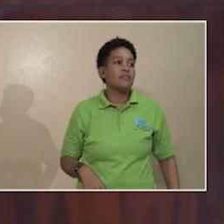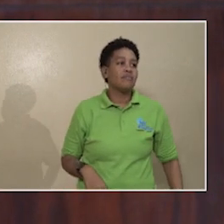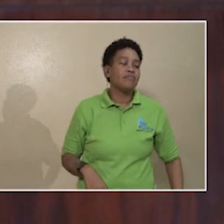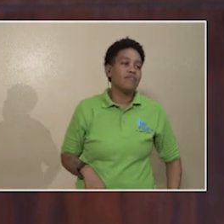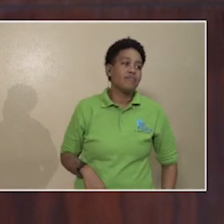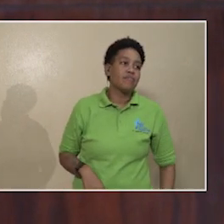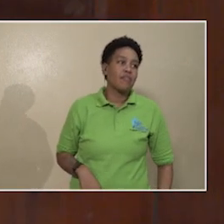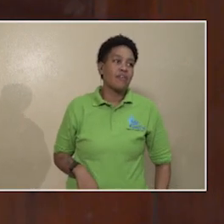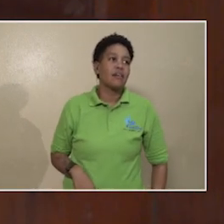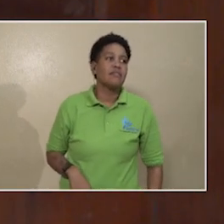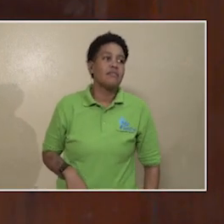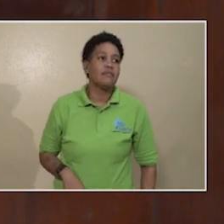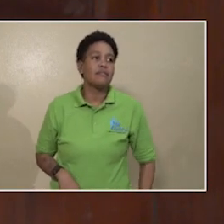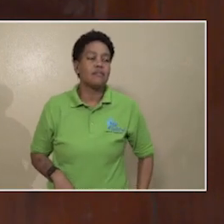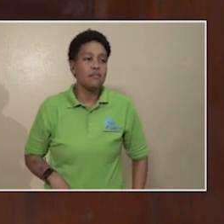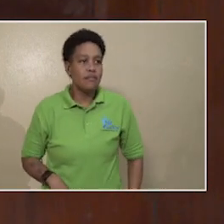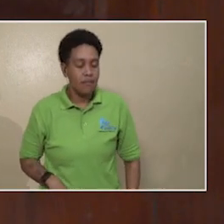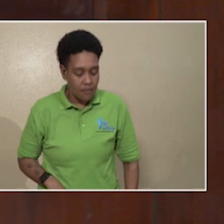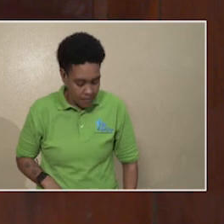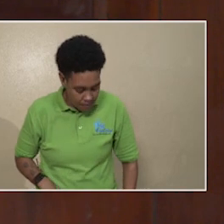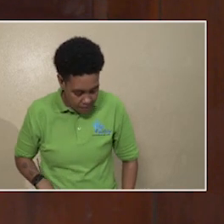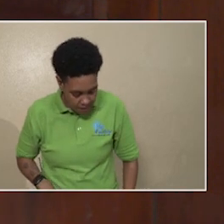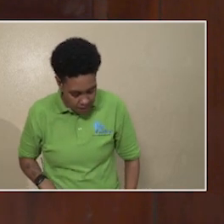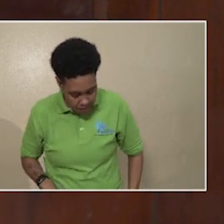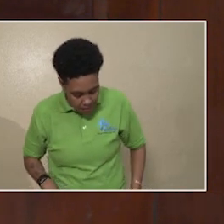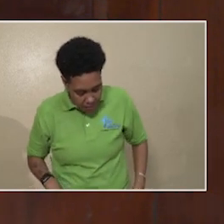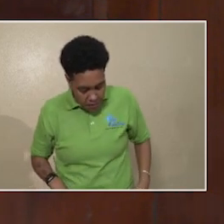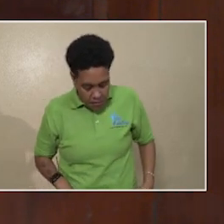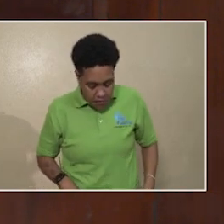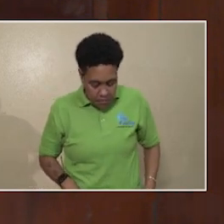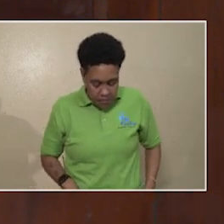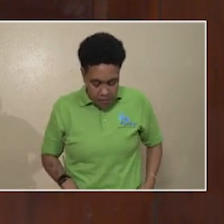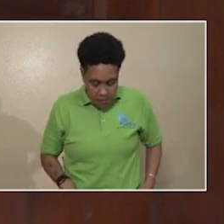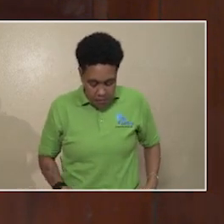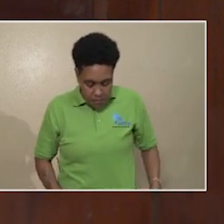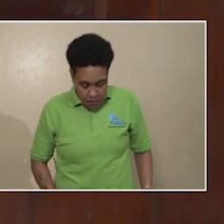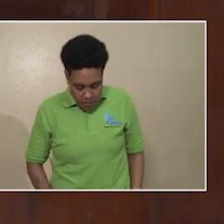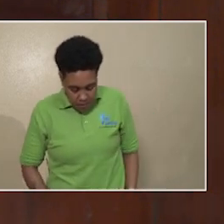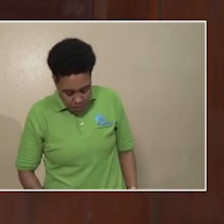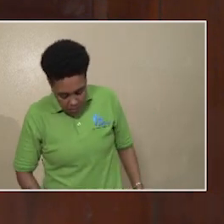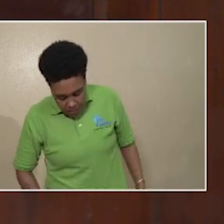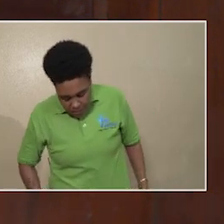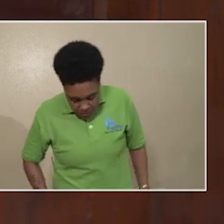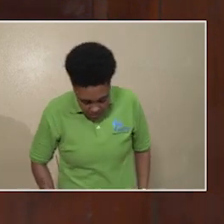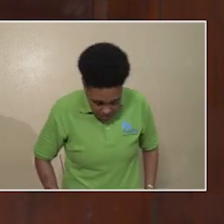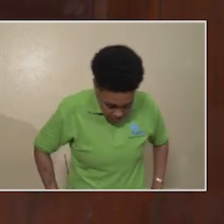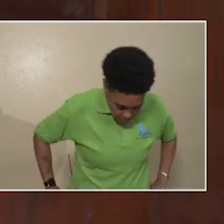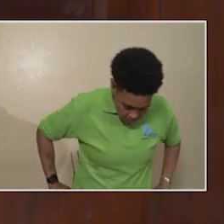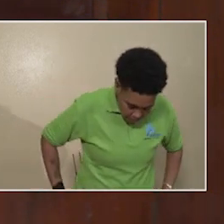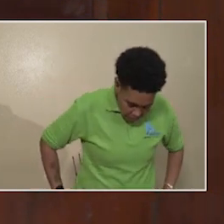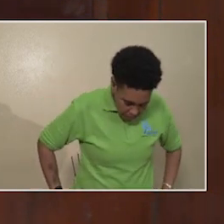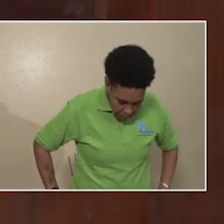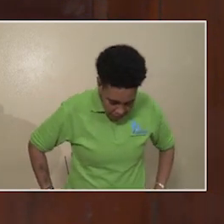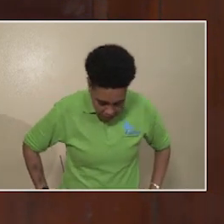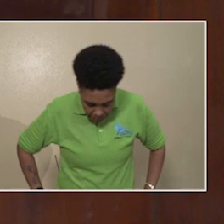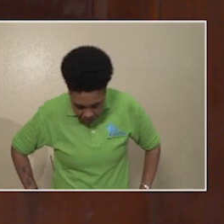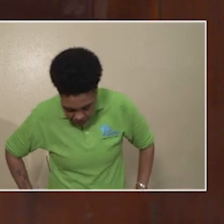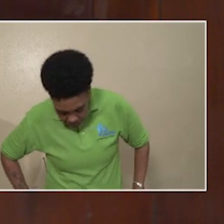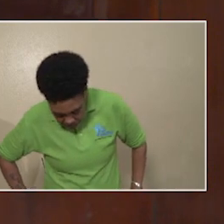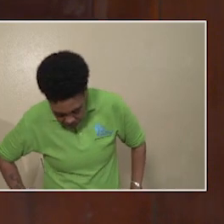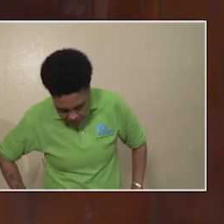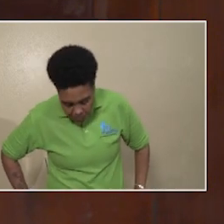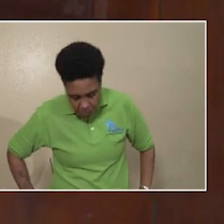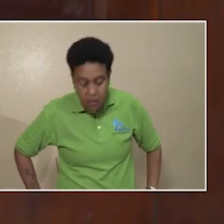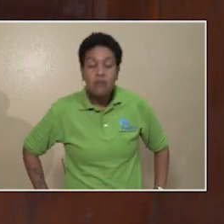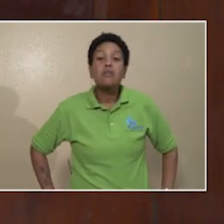Well, when you put it that way, it may be that, let us say, I don't think that government